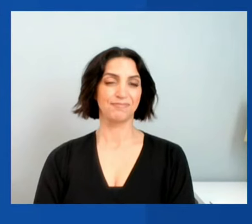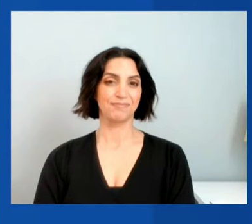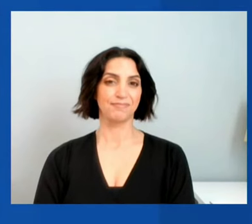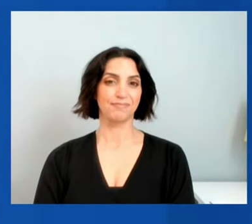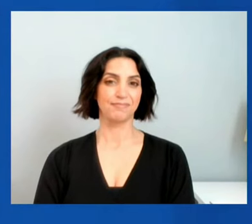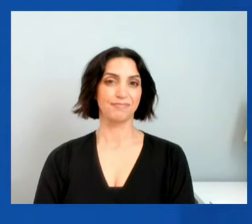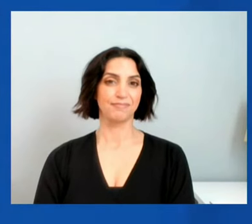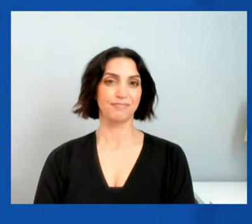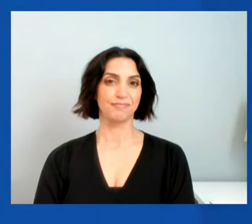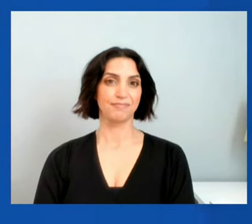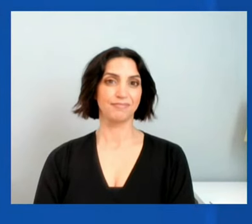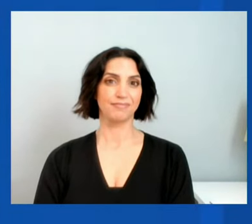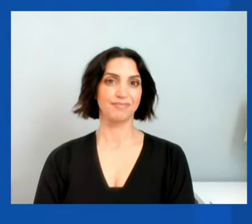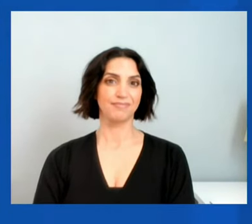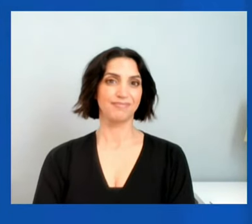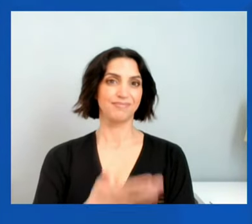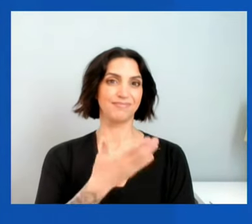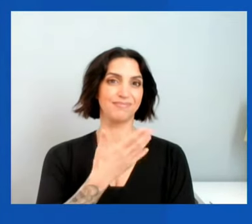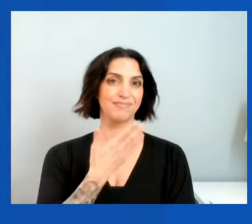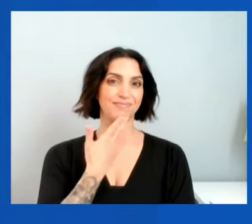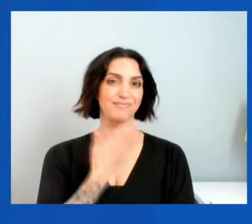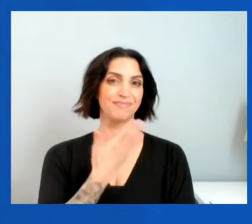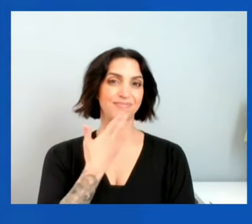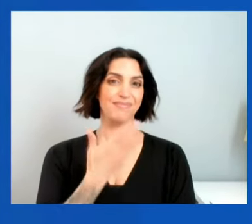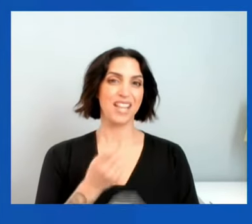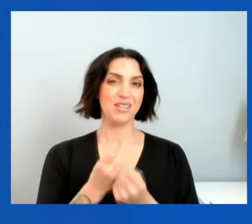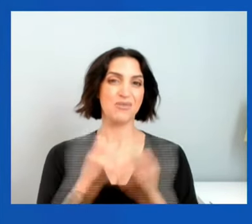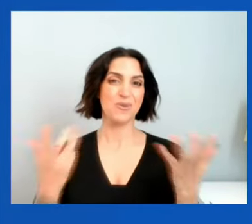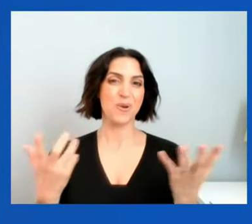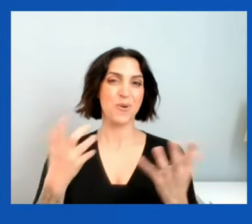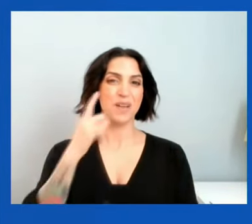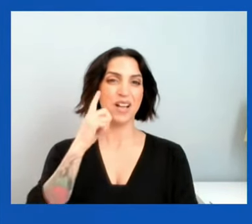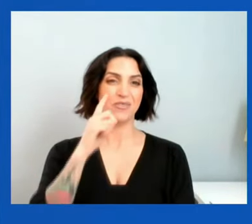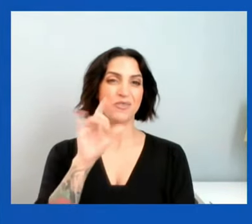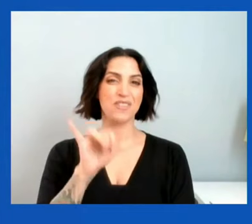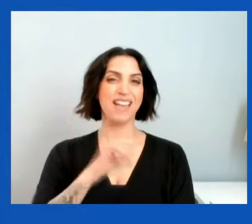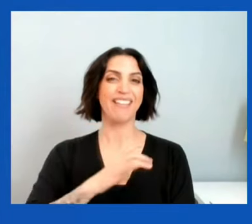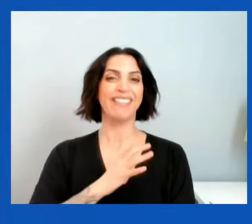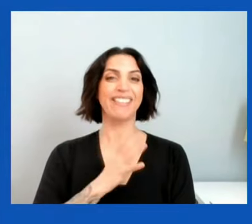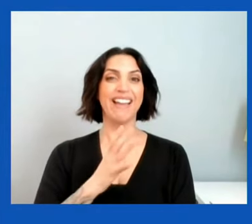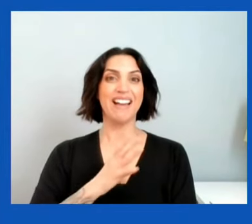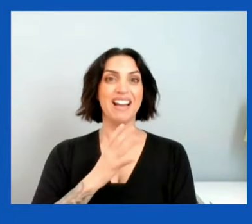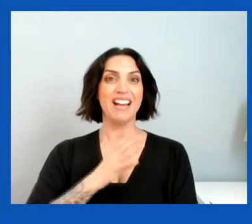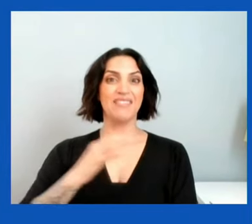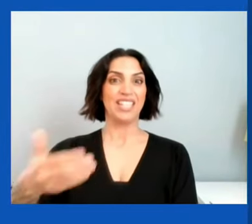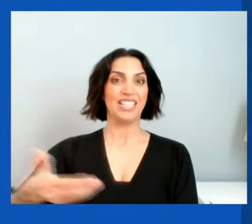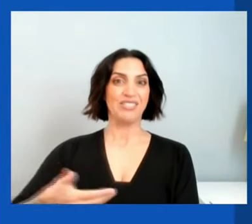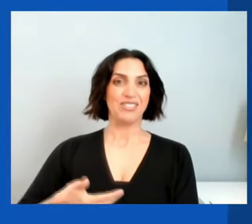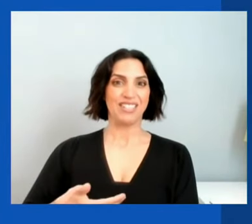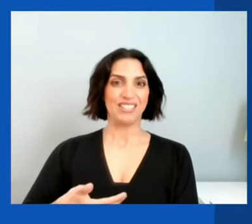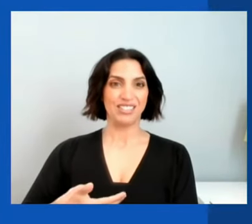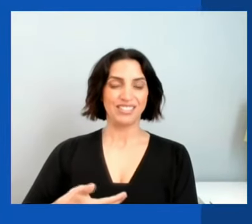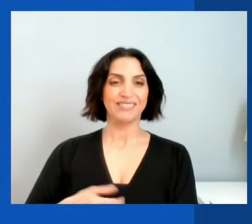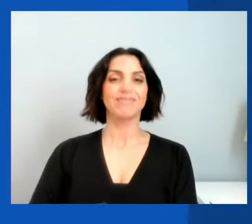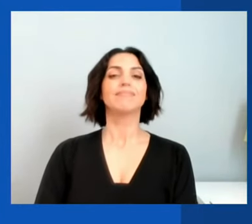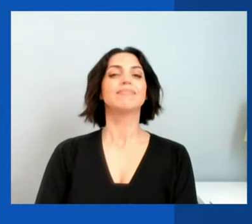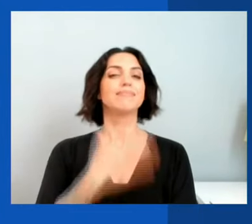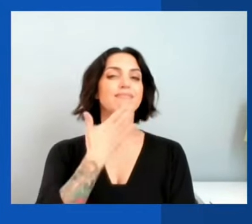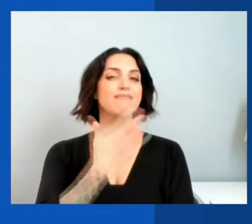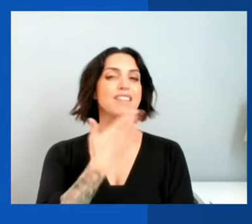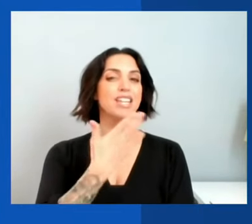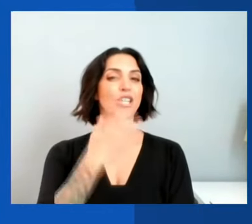Thank you so much, Fred, for that lovely introduction. And thanks to the Atlantic Council for hosting me today.